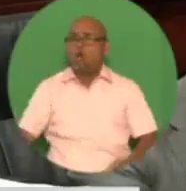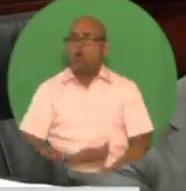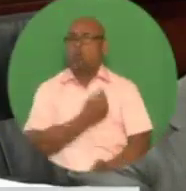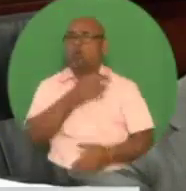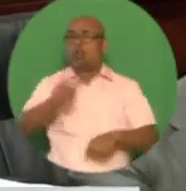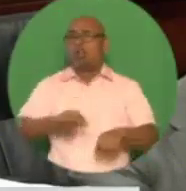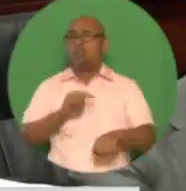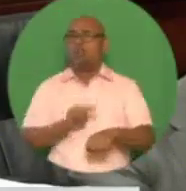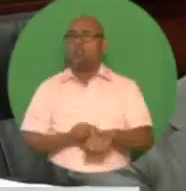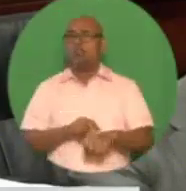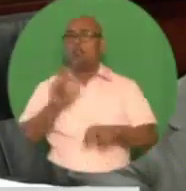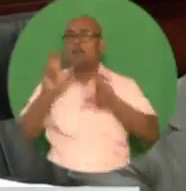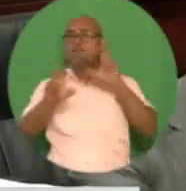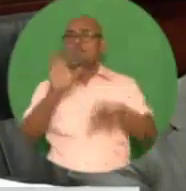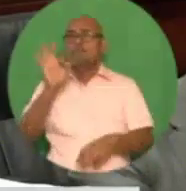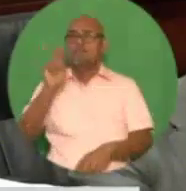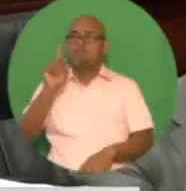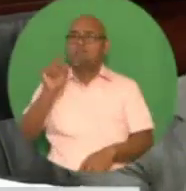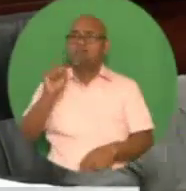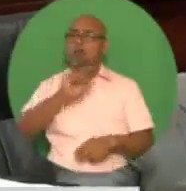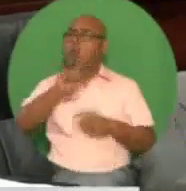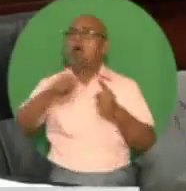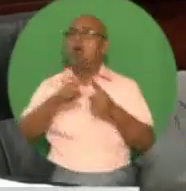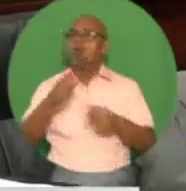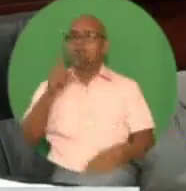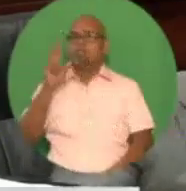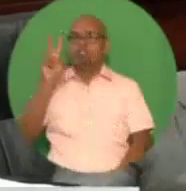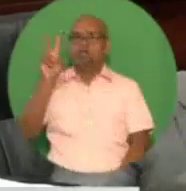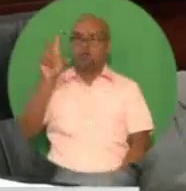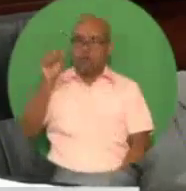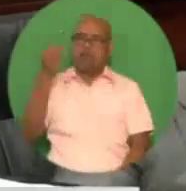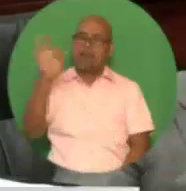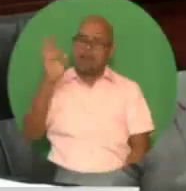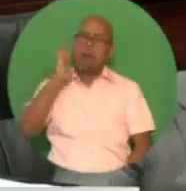2019, similar to the 2018 offering.